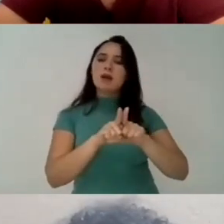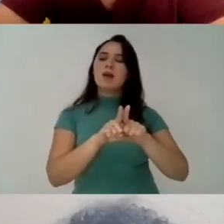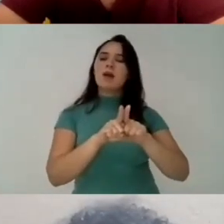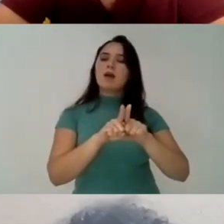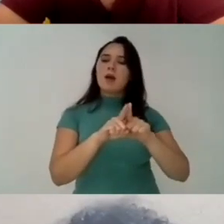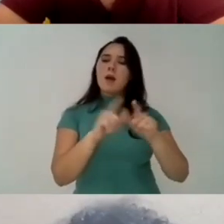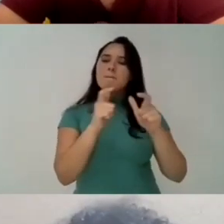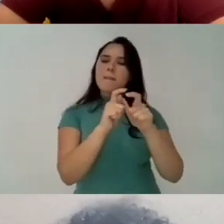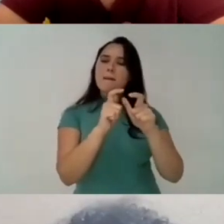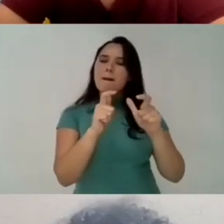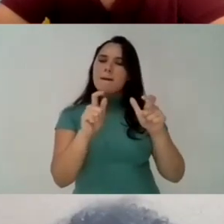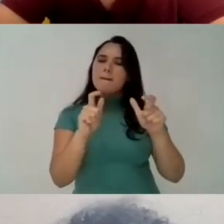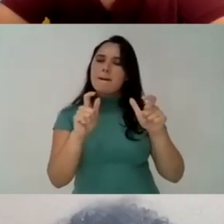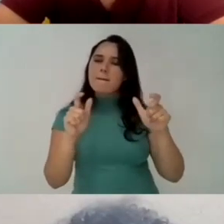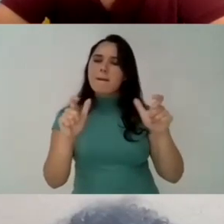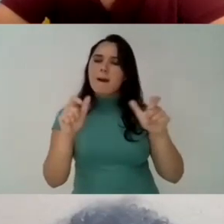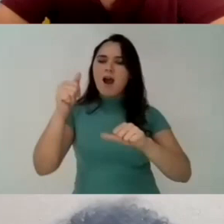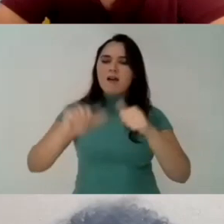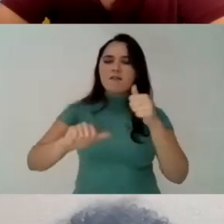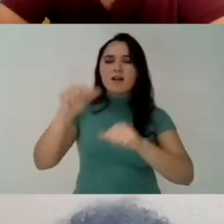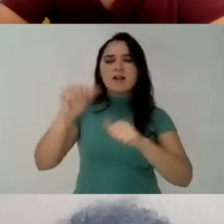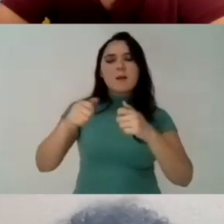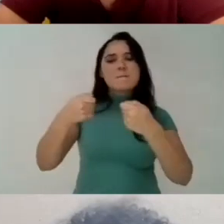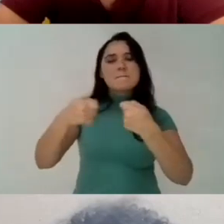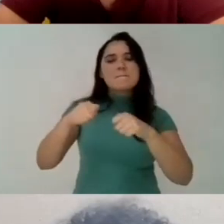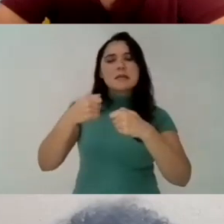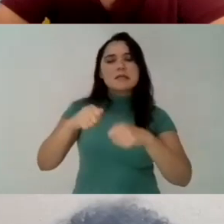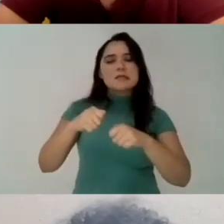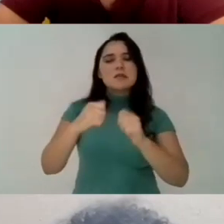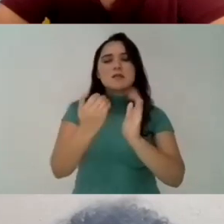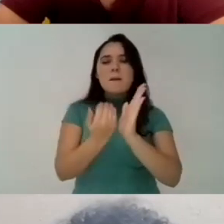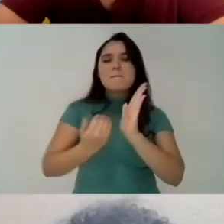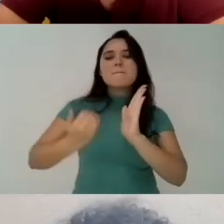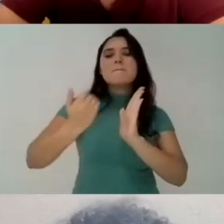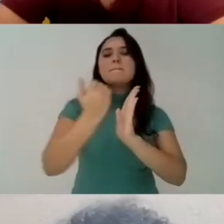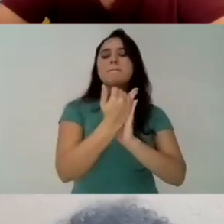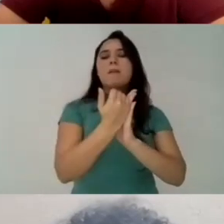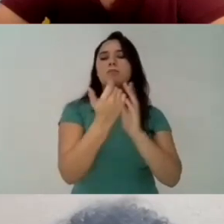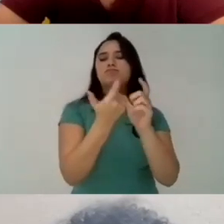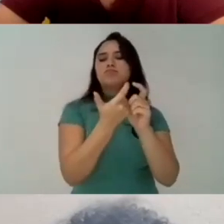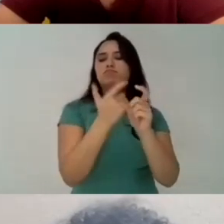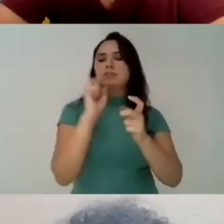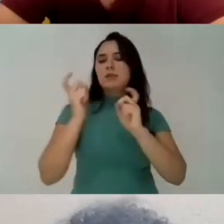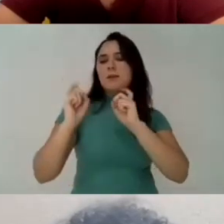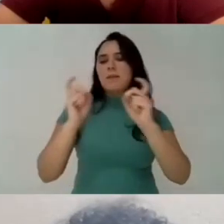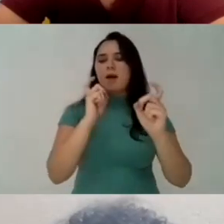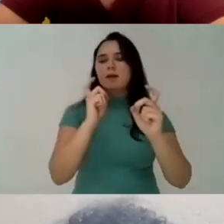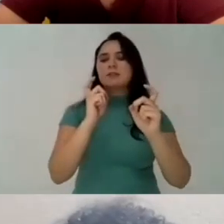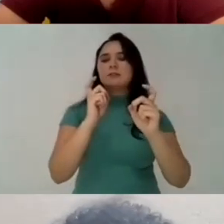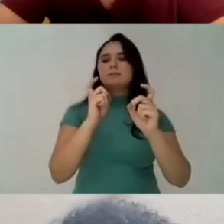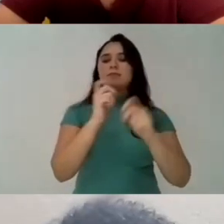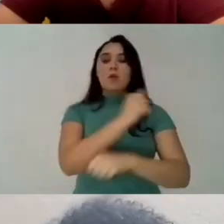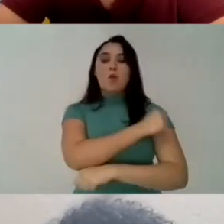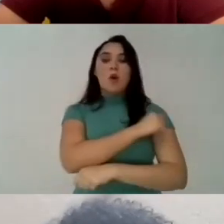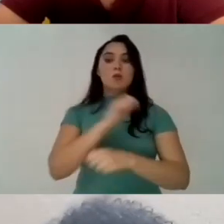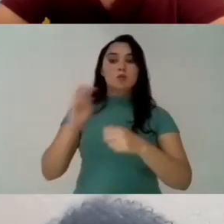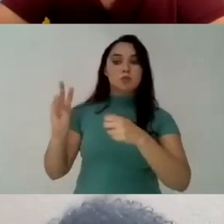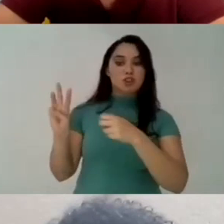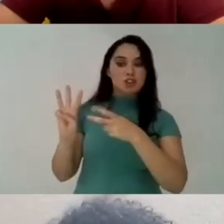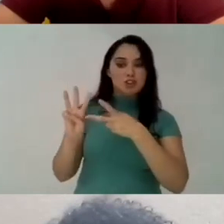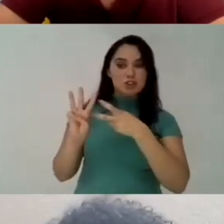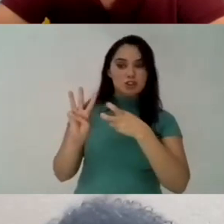opening up our debate around the issues of the indigenous